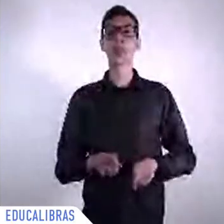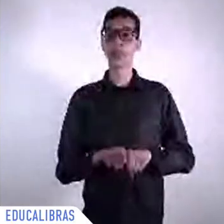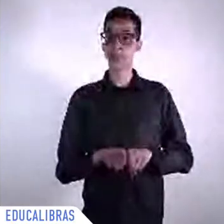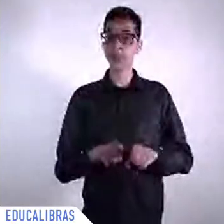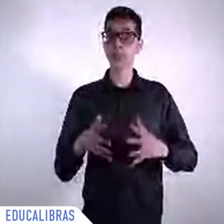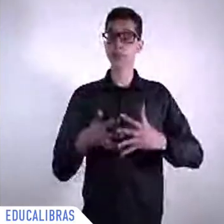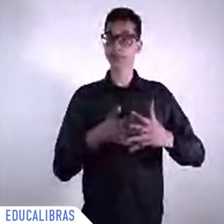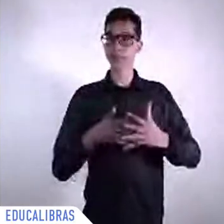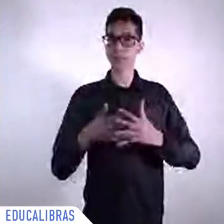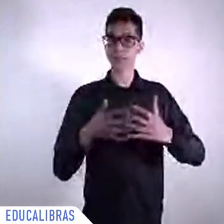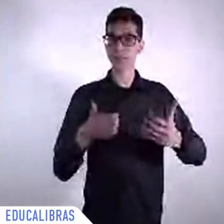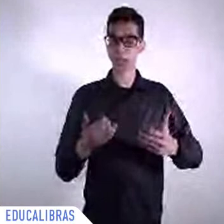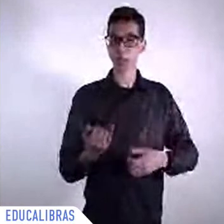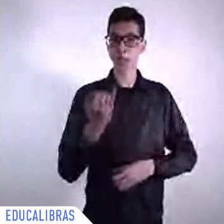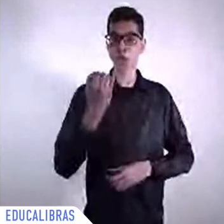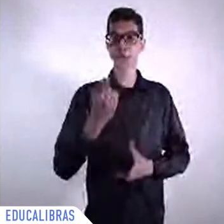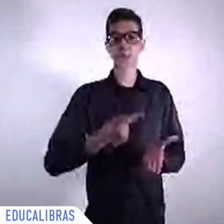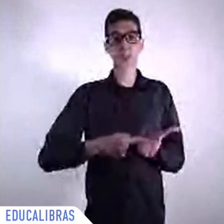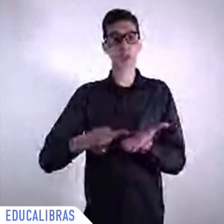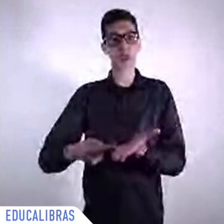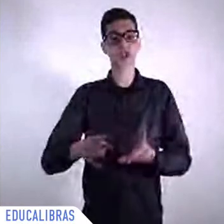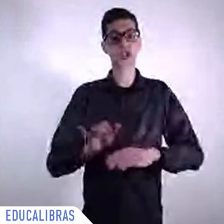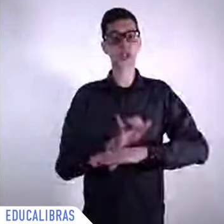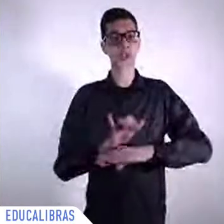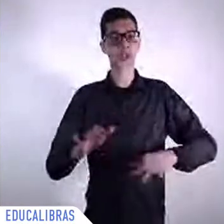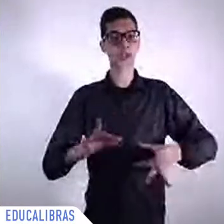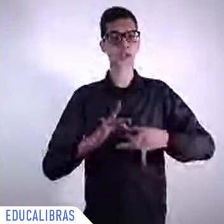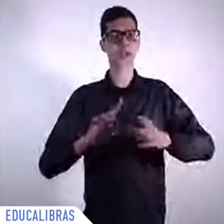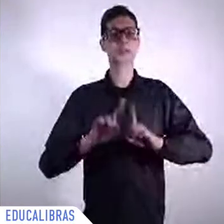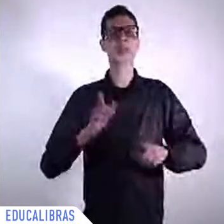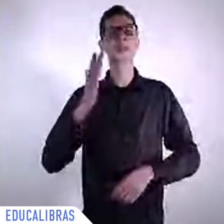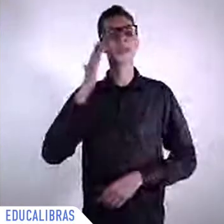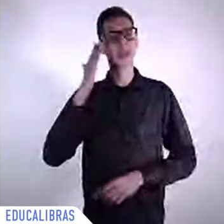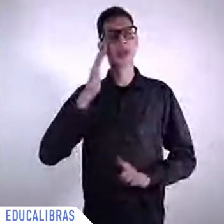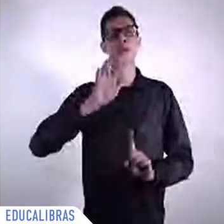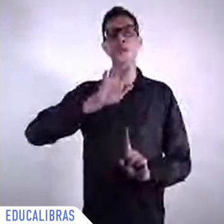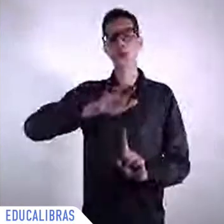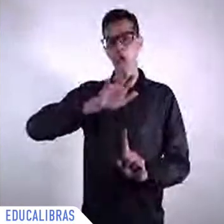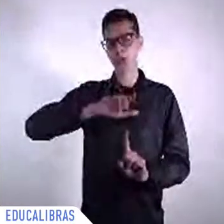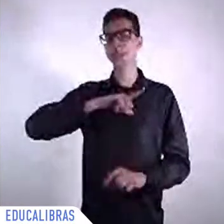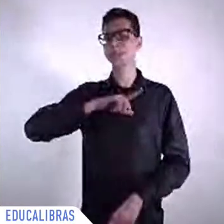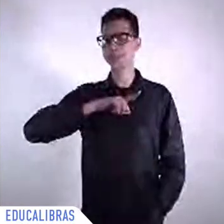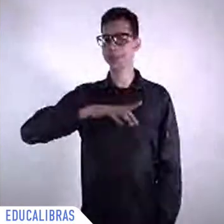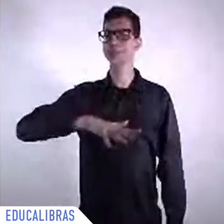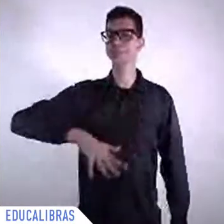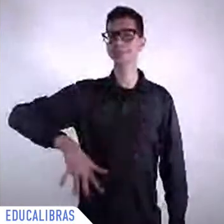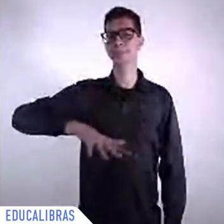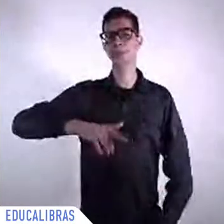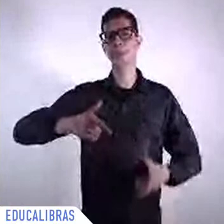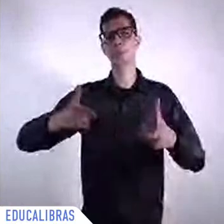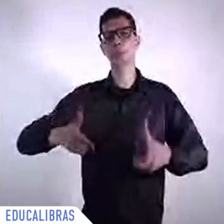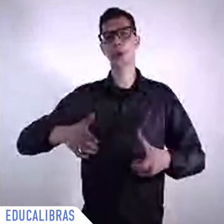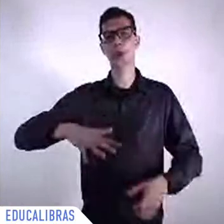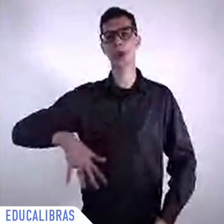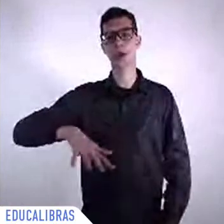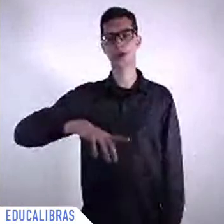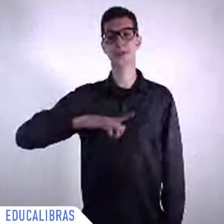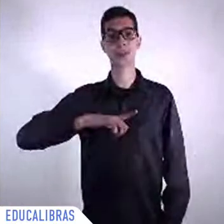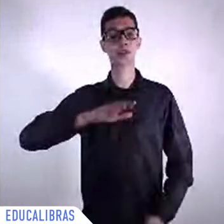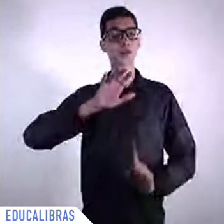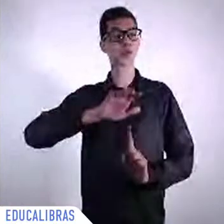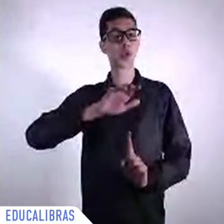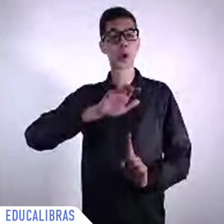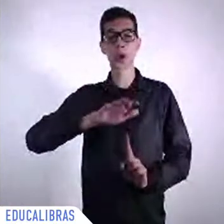influence in the region also what happens in United States and I'll finish with that comment although there is also an influence